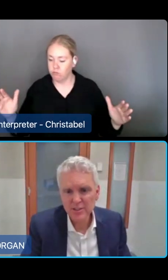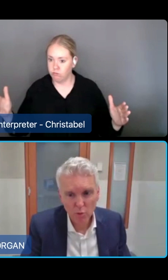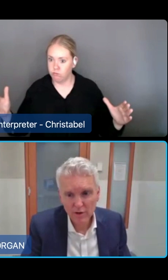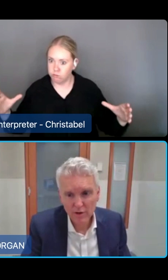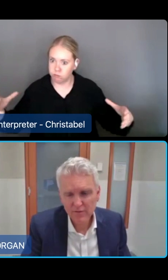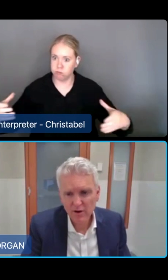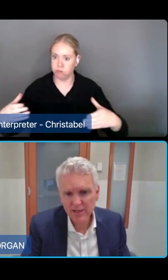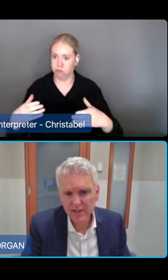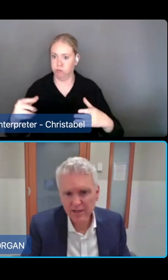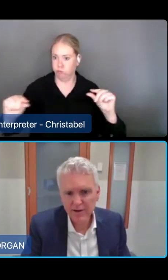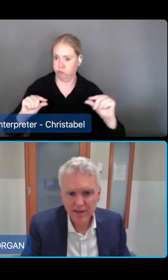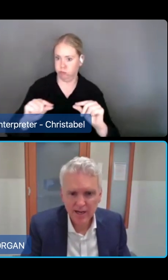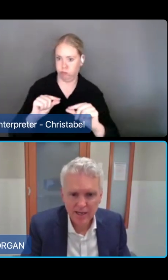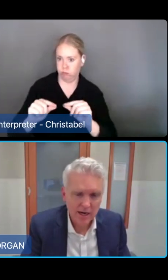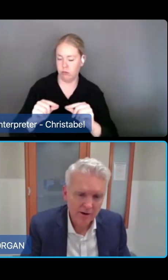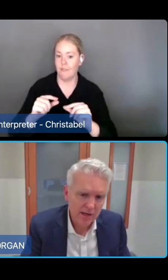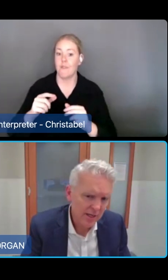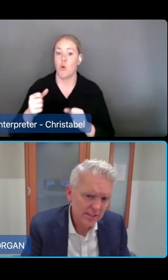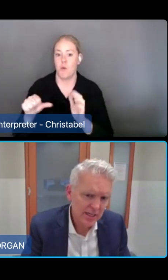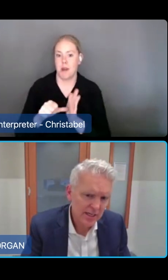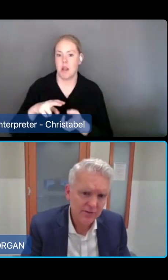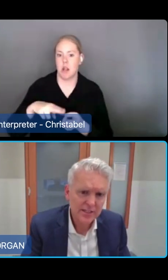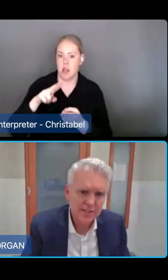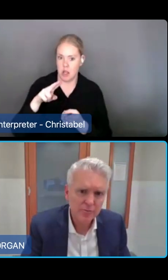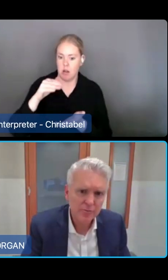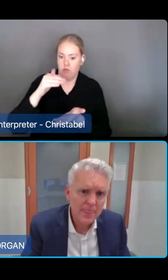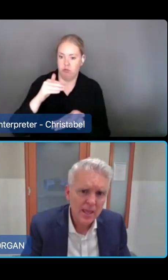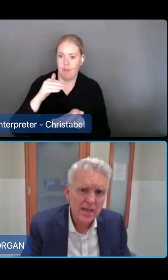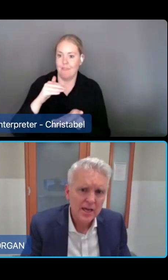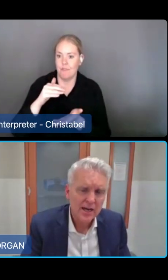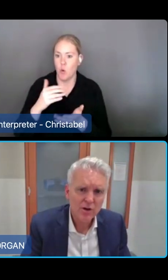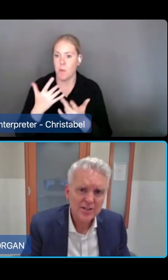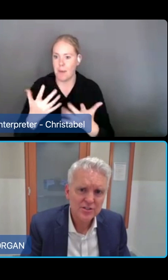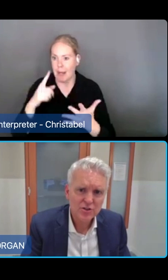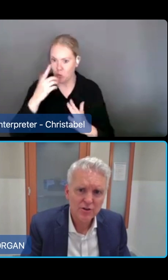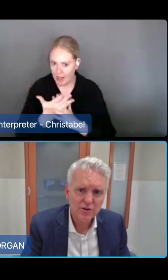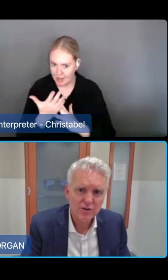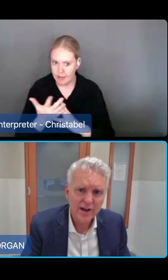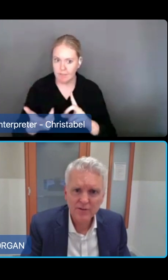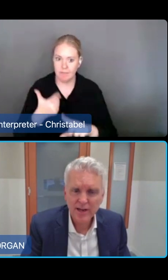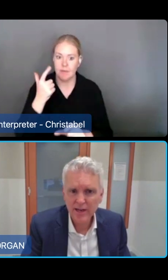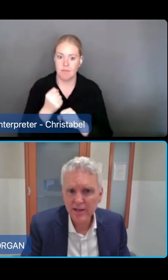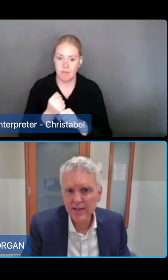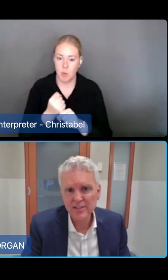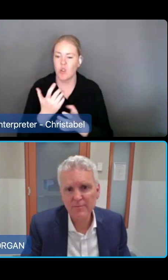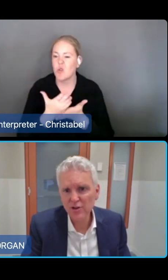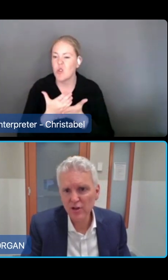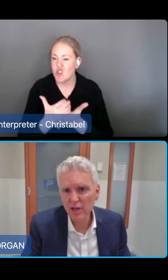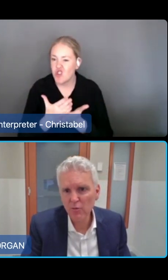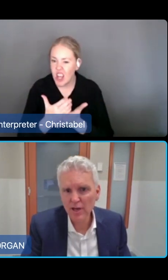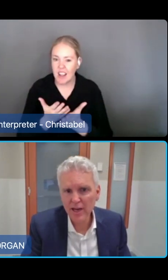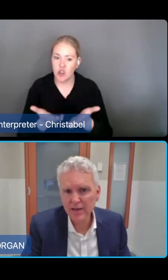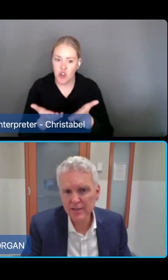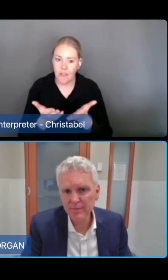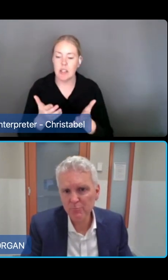Providers have been supportive of the idea and are eager for the next level of detail. And in relation to end of life care, as I mentioned